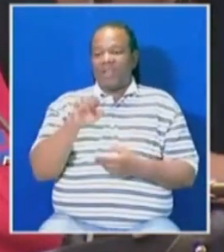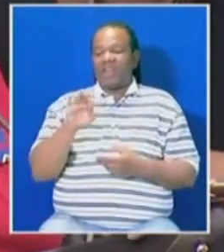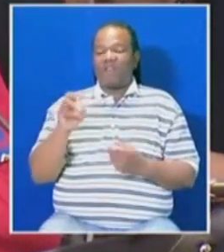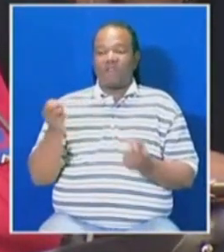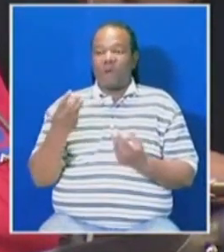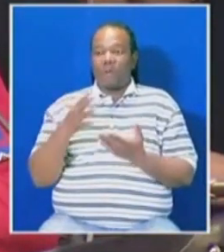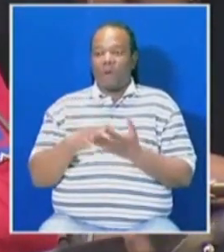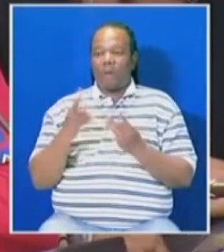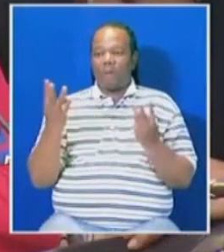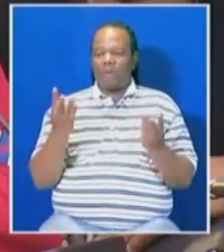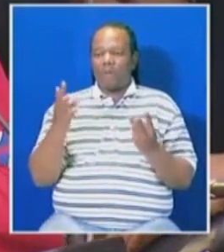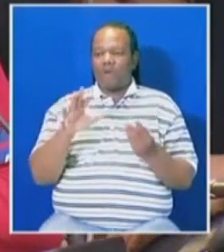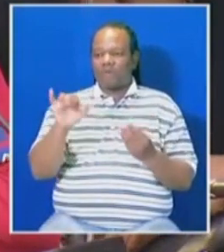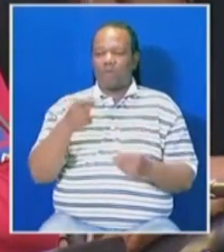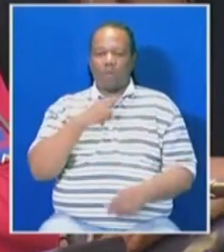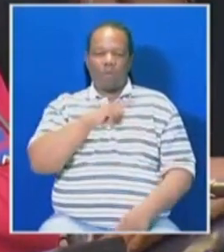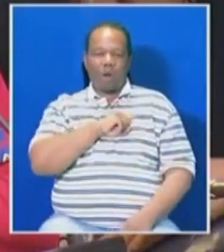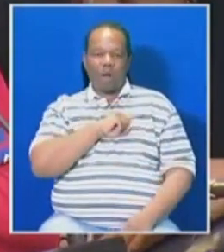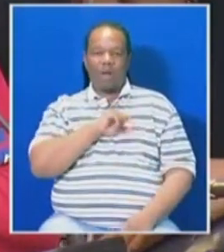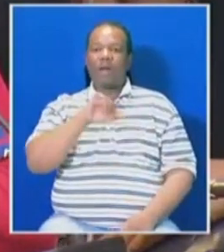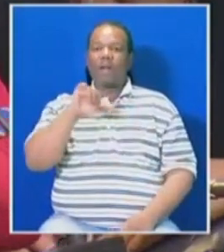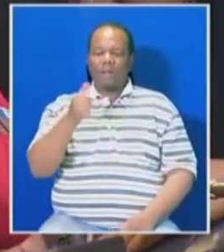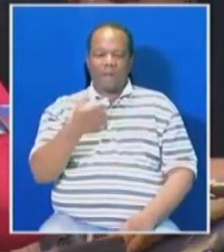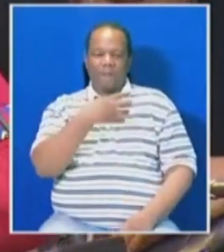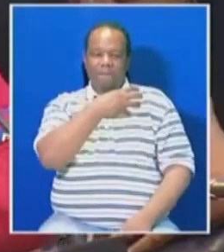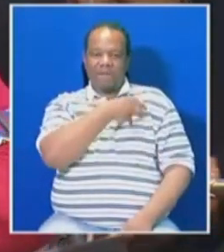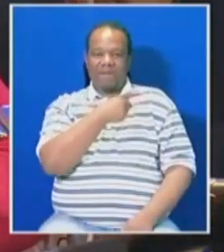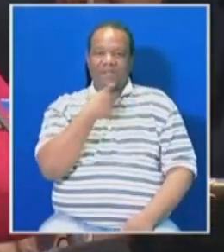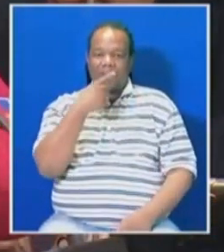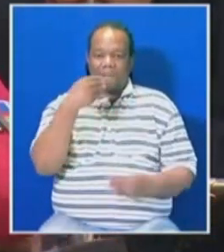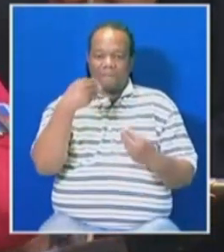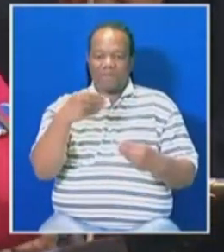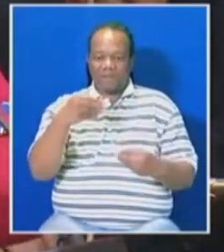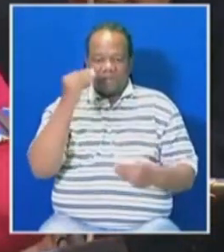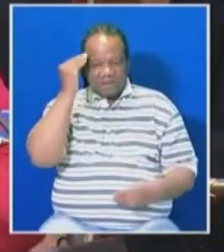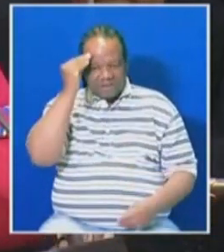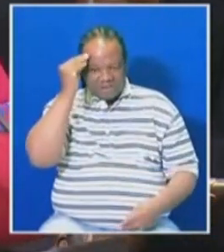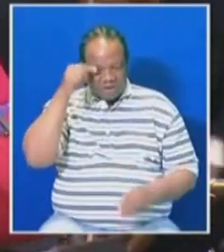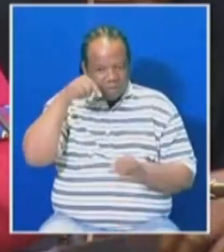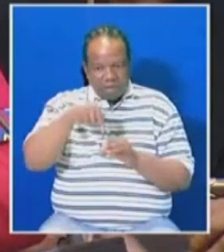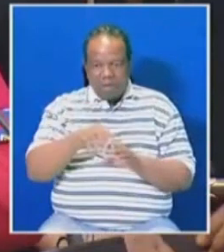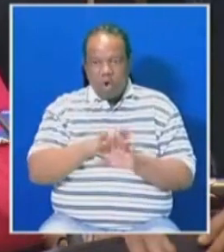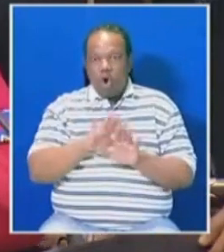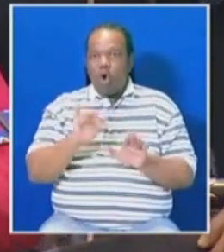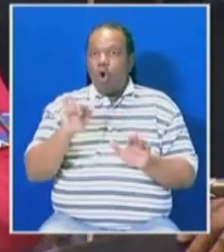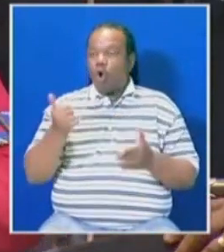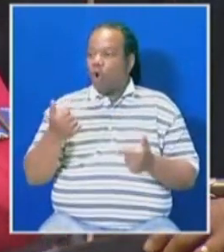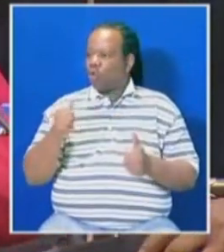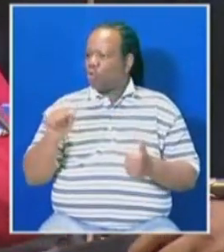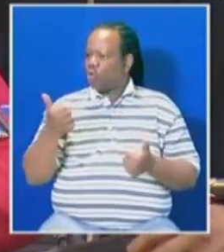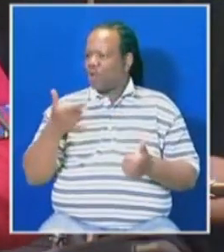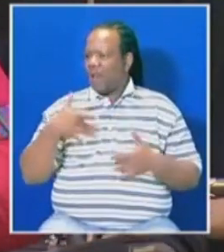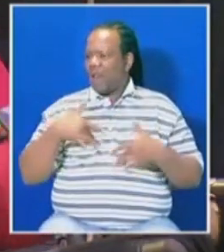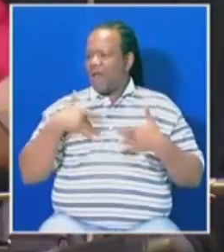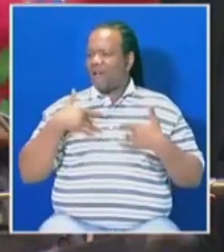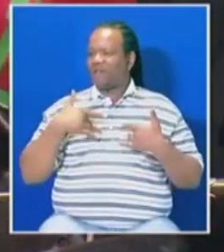nation is not a surprise. Why? Because the Minister who declare no business interest or additional income display lavish lifestyle and